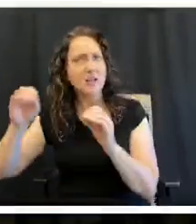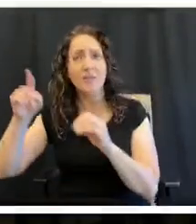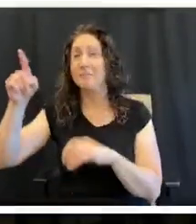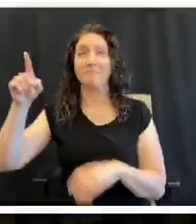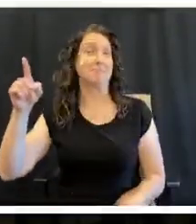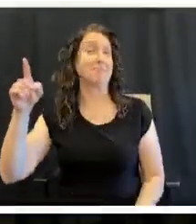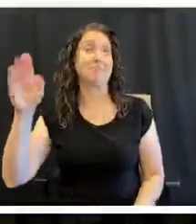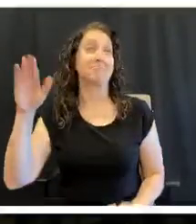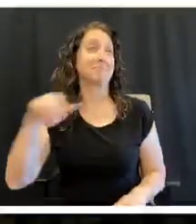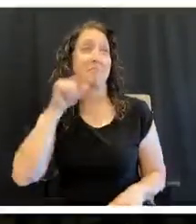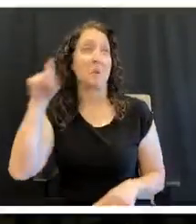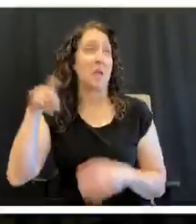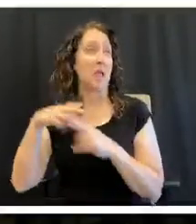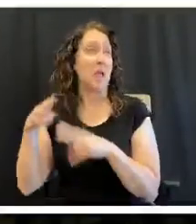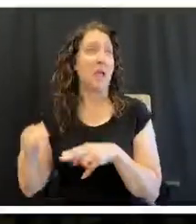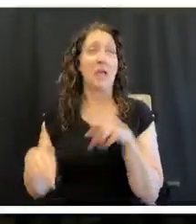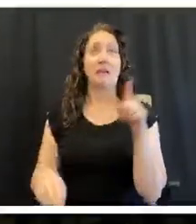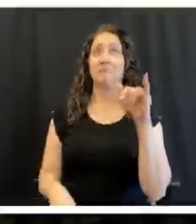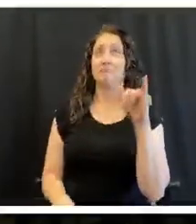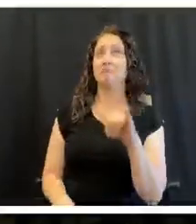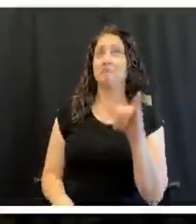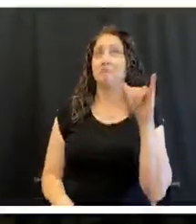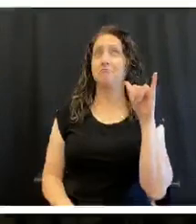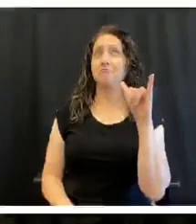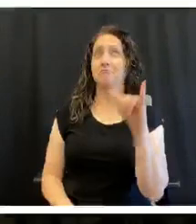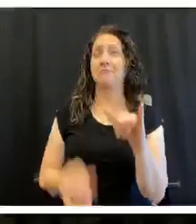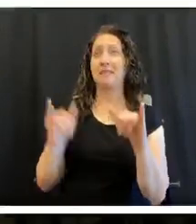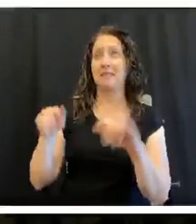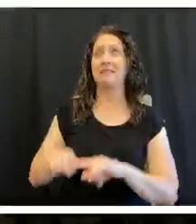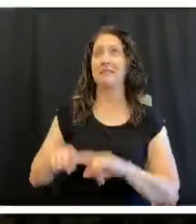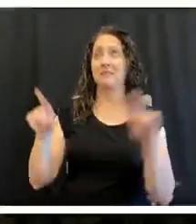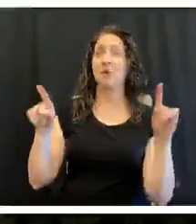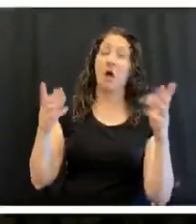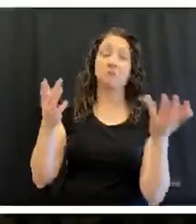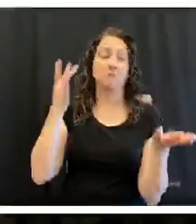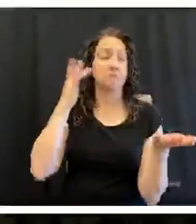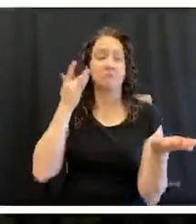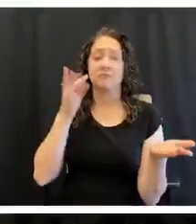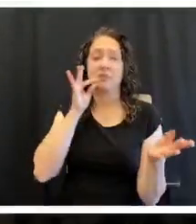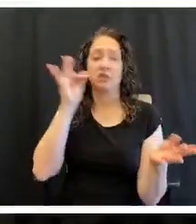egg. Okay. That is a little bit different. It sounds great.